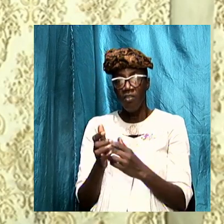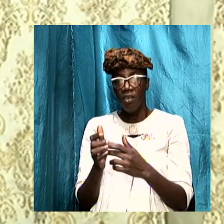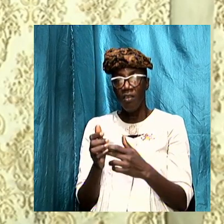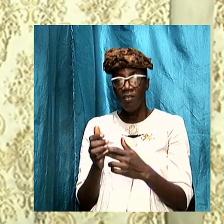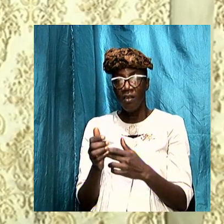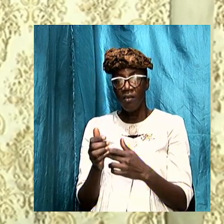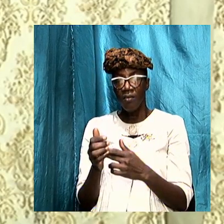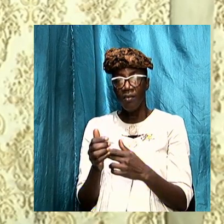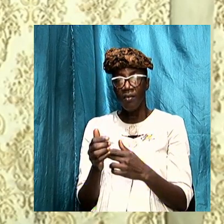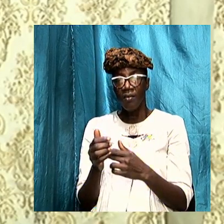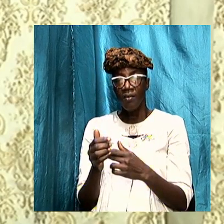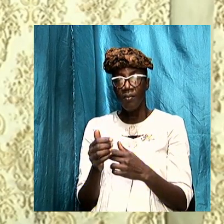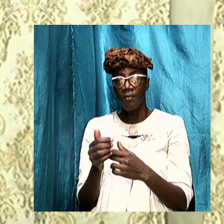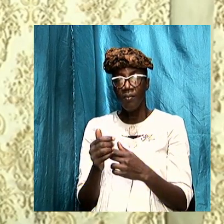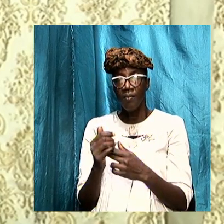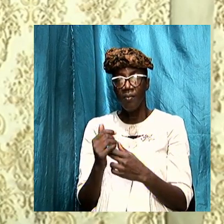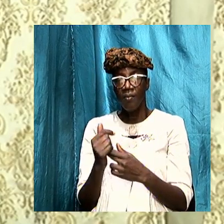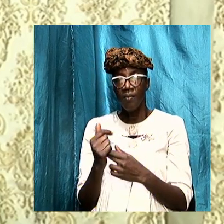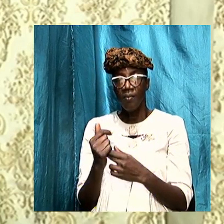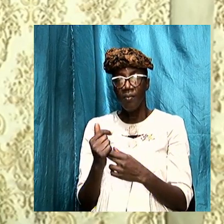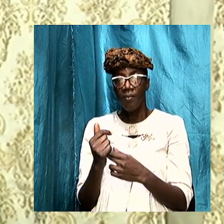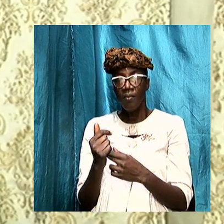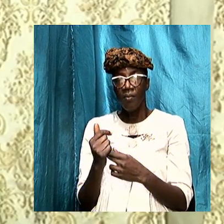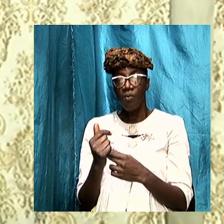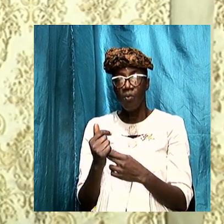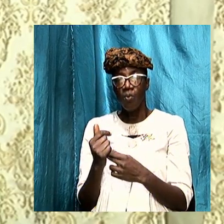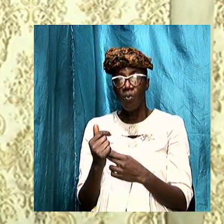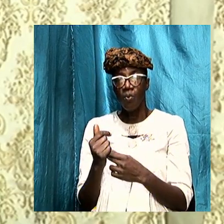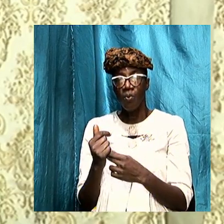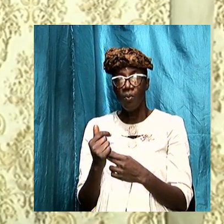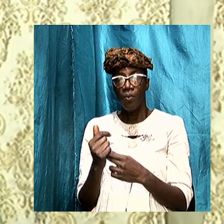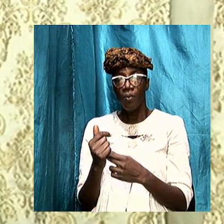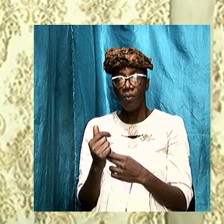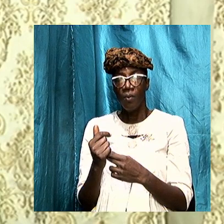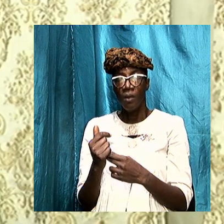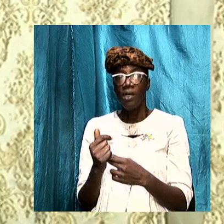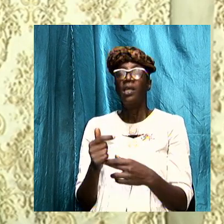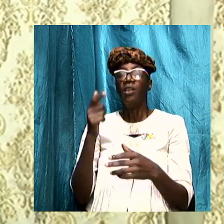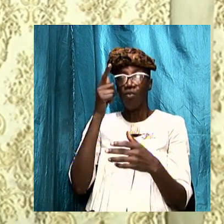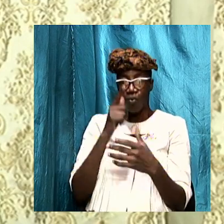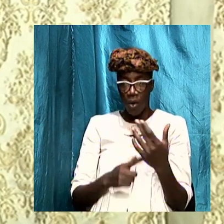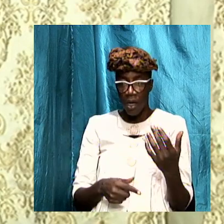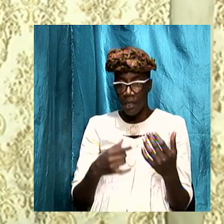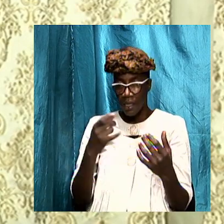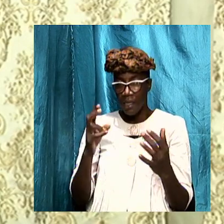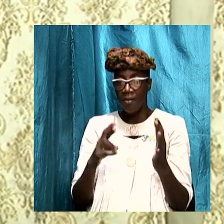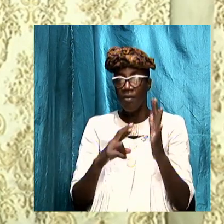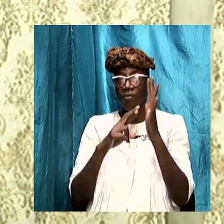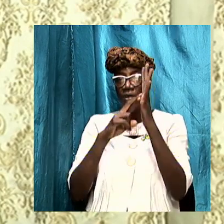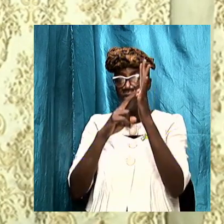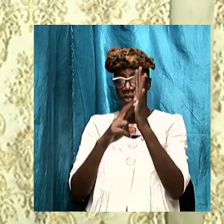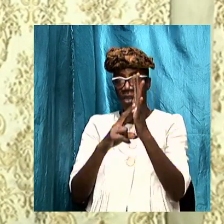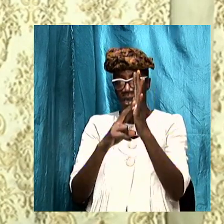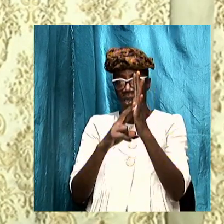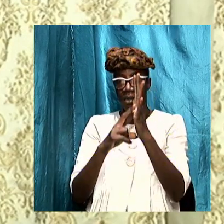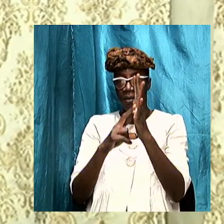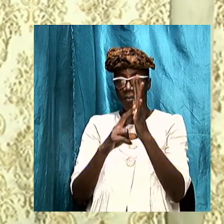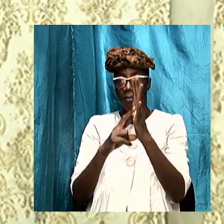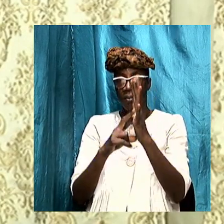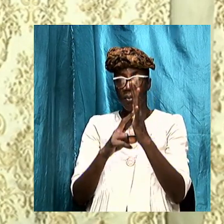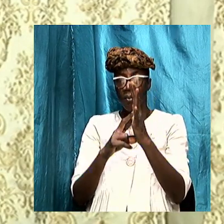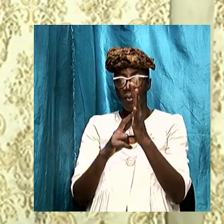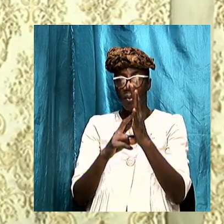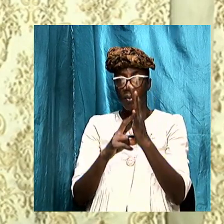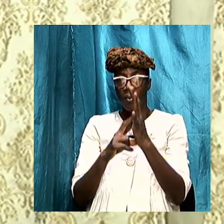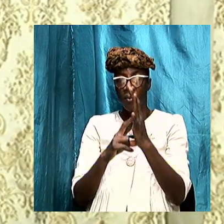object of what is revealed yes so Jesus is